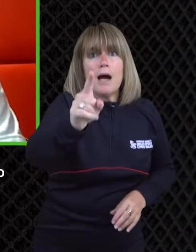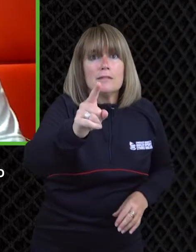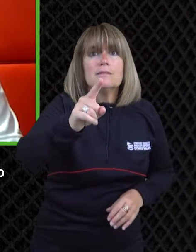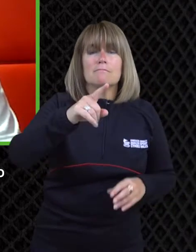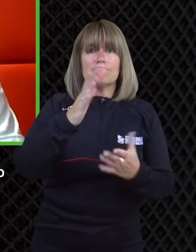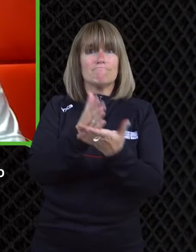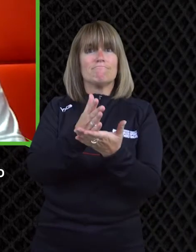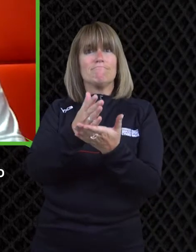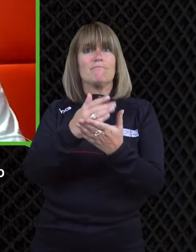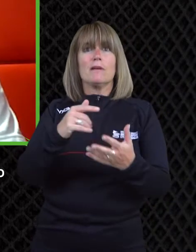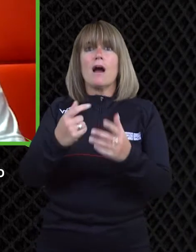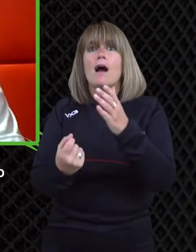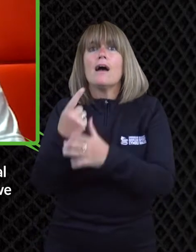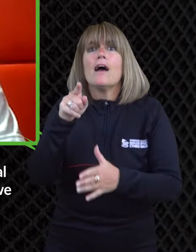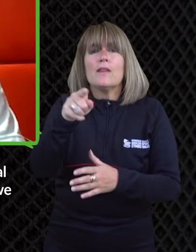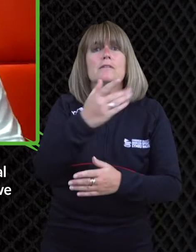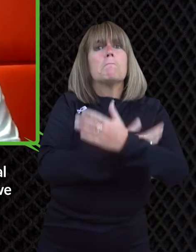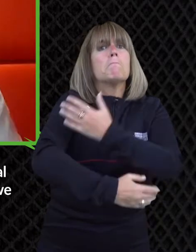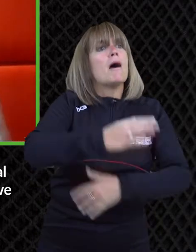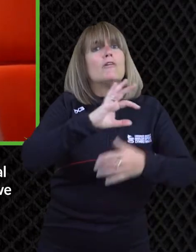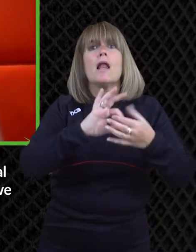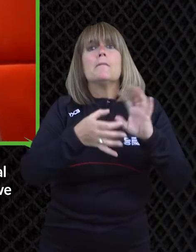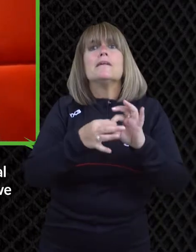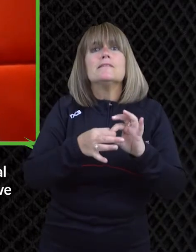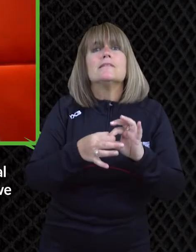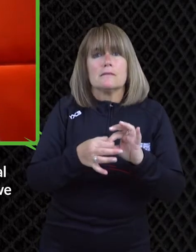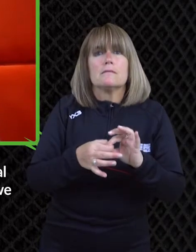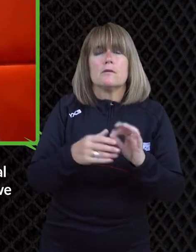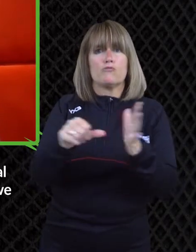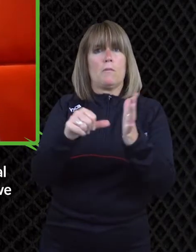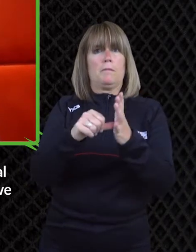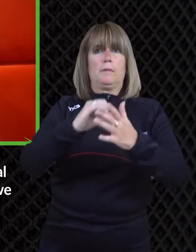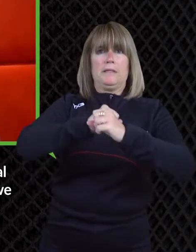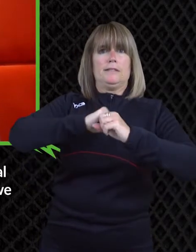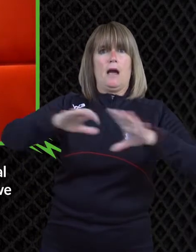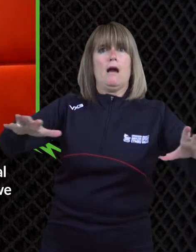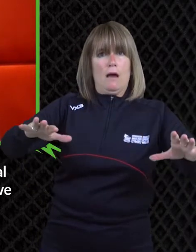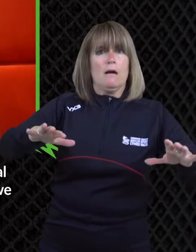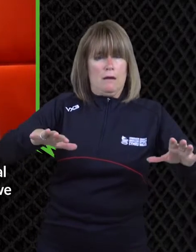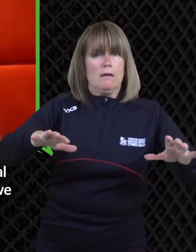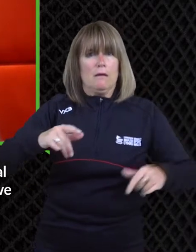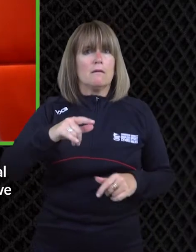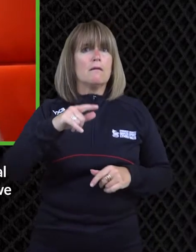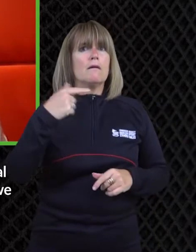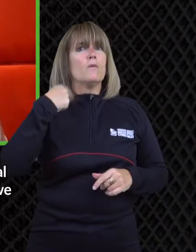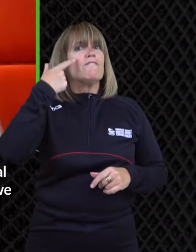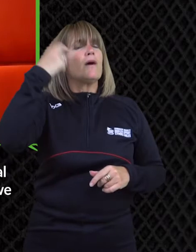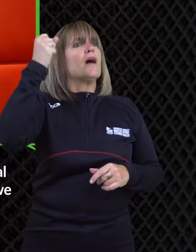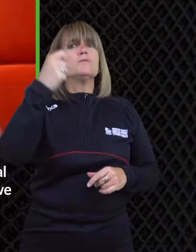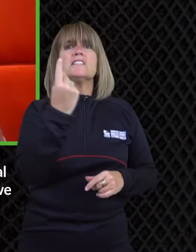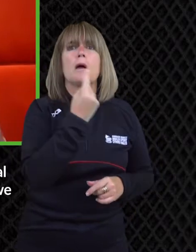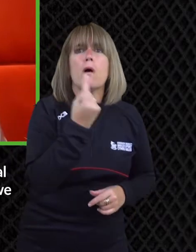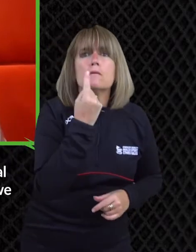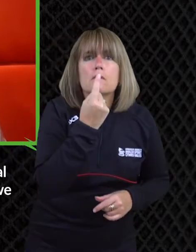to a to a big label so you know it's getting these these role models in in filtered